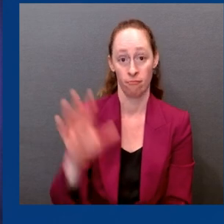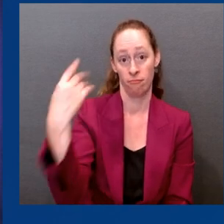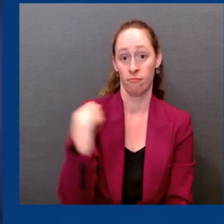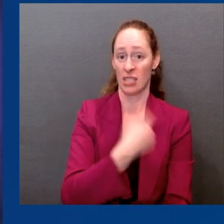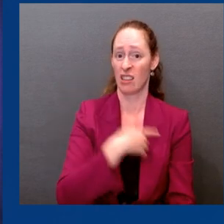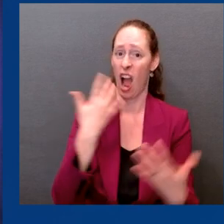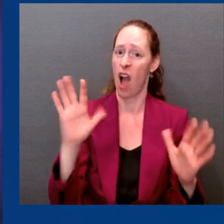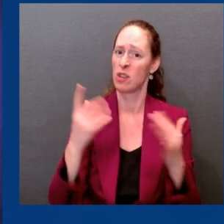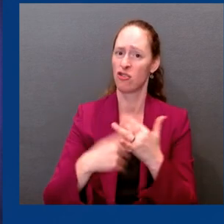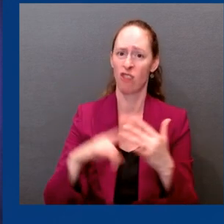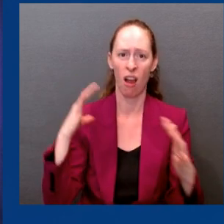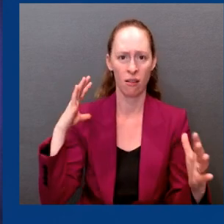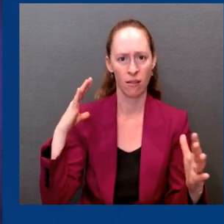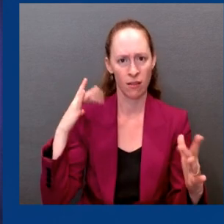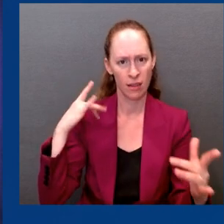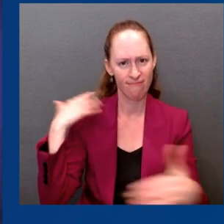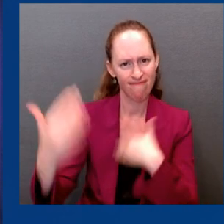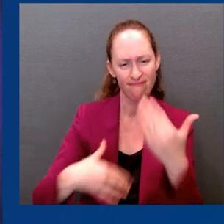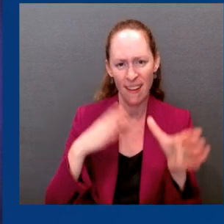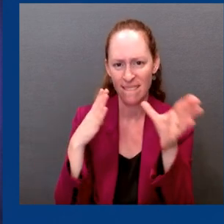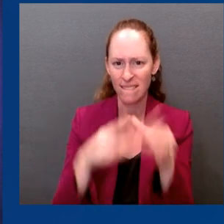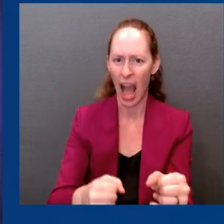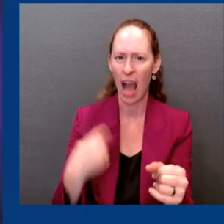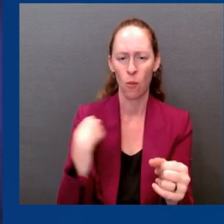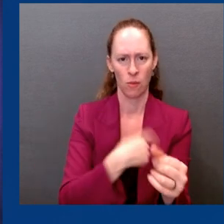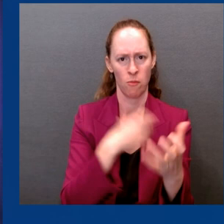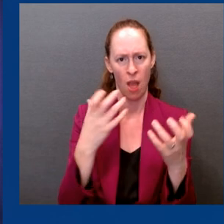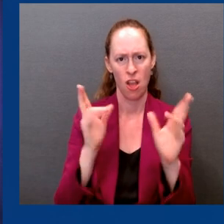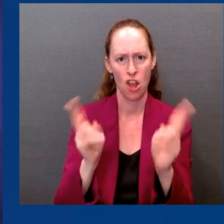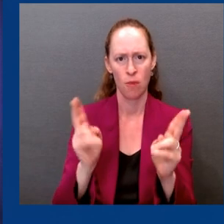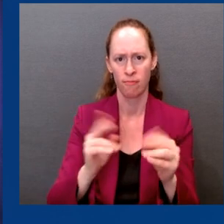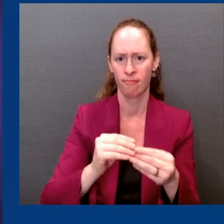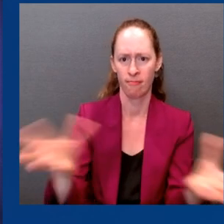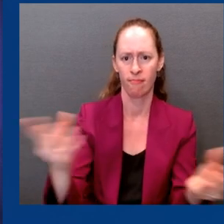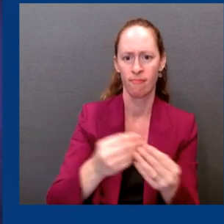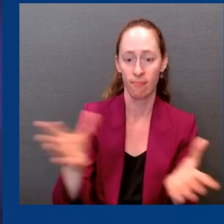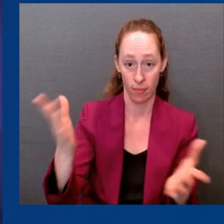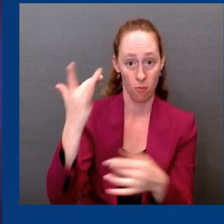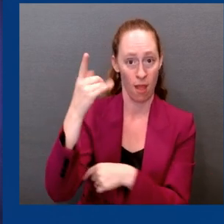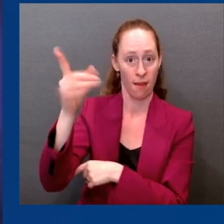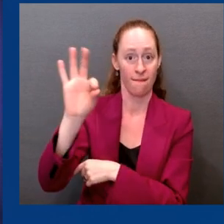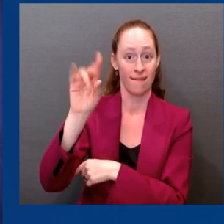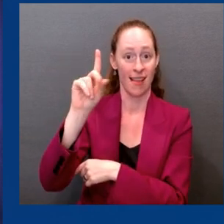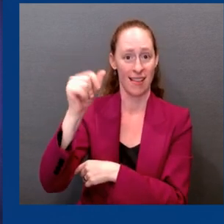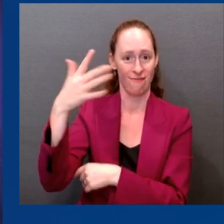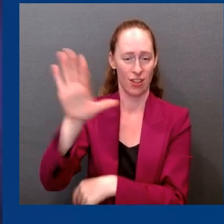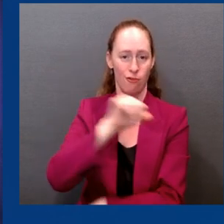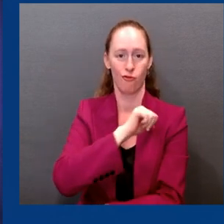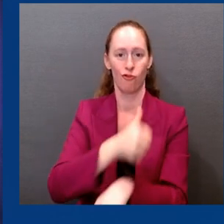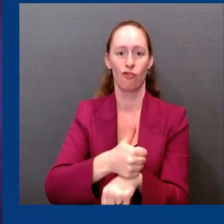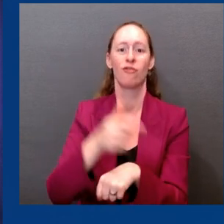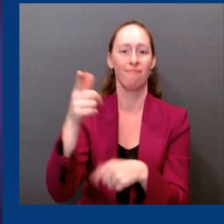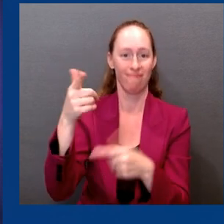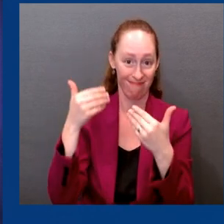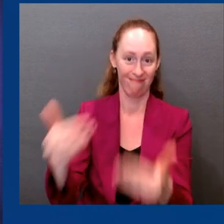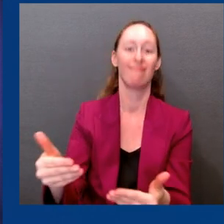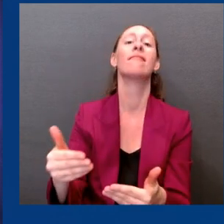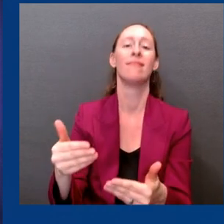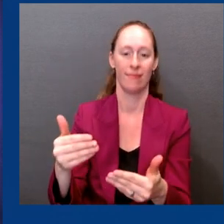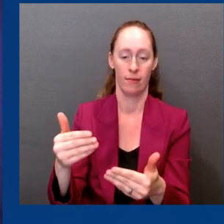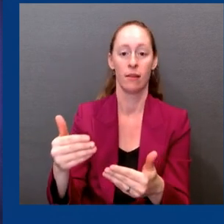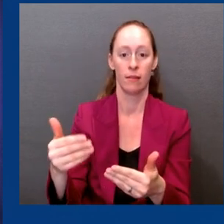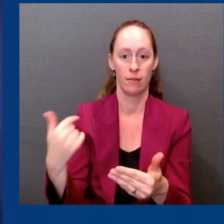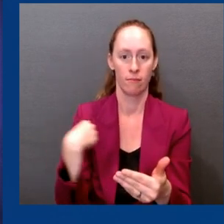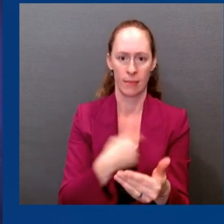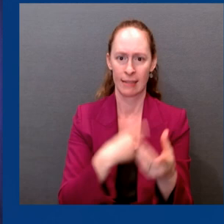Immediately after the FDA authorized our team to begin the process of packing and shipping millions